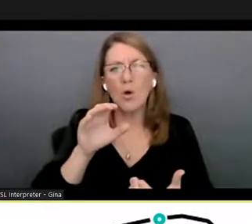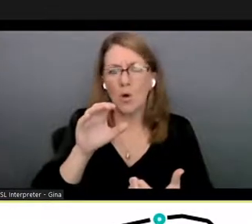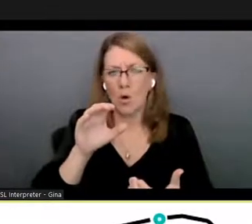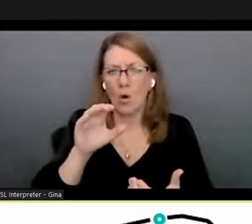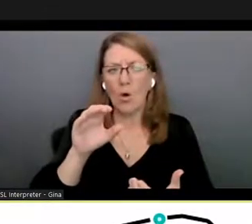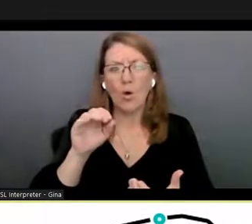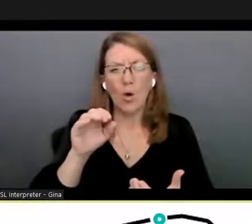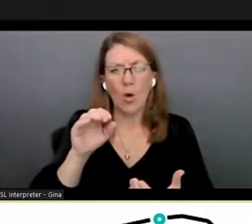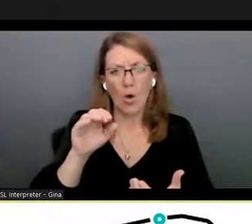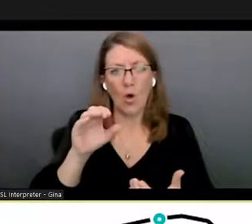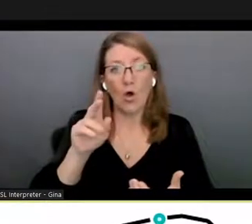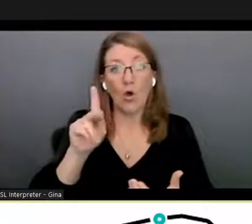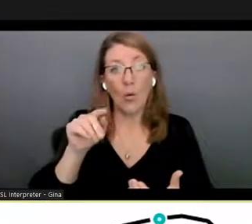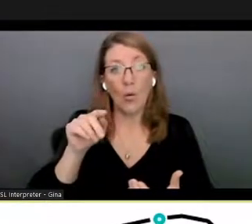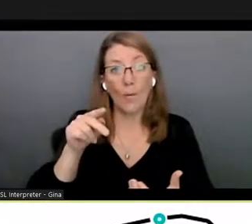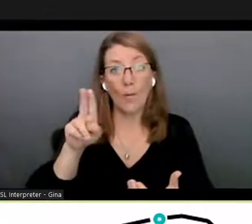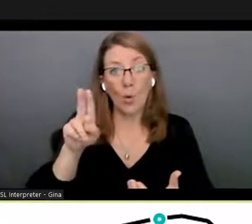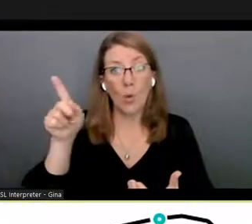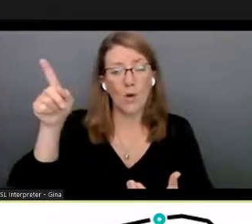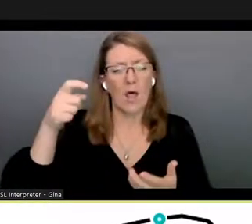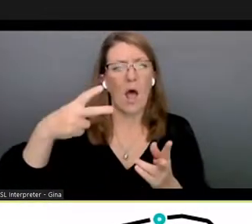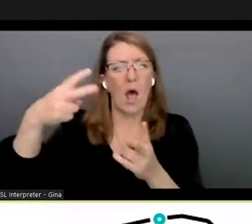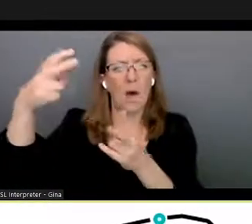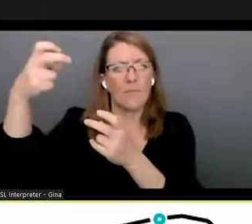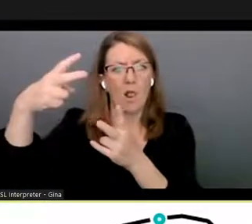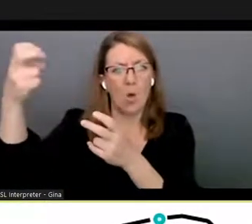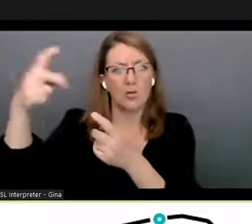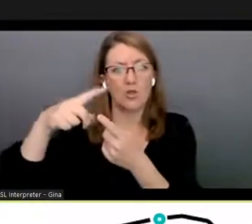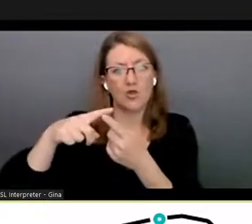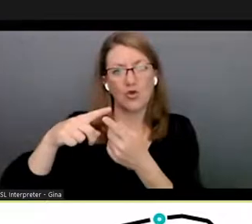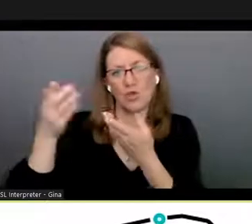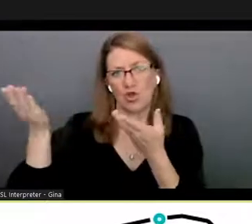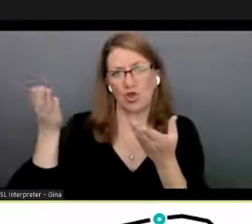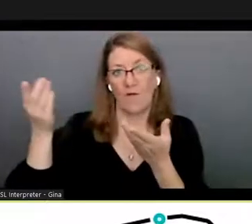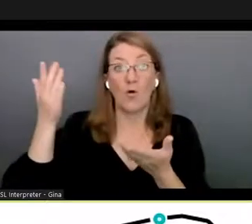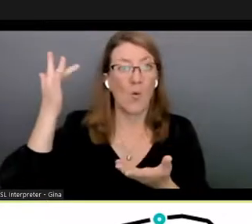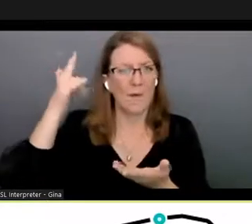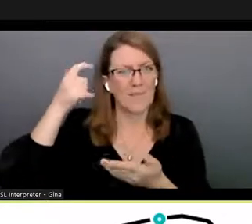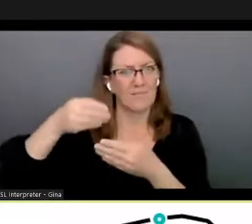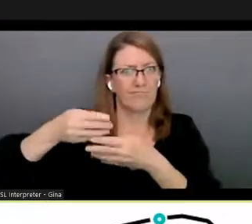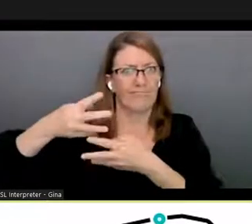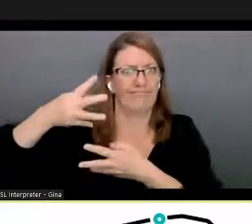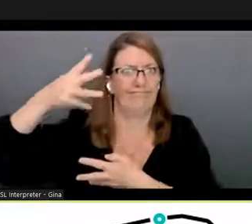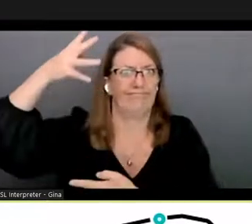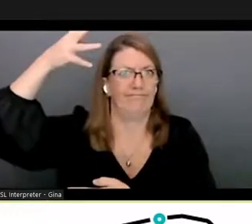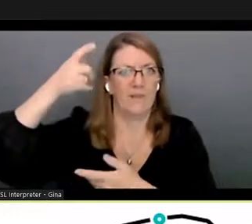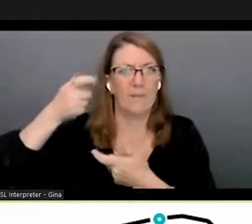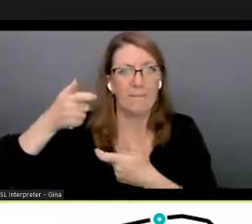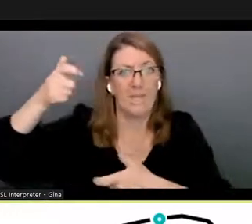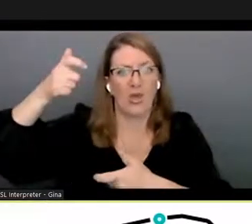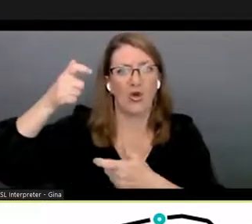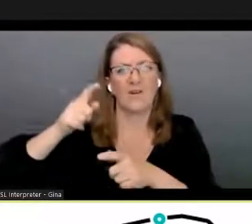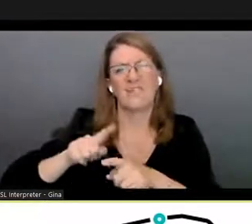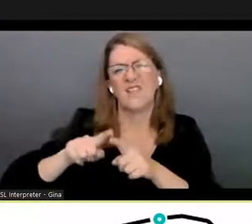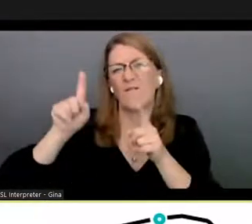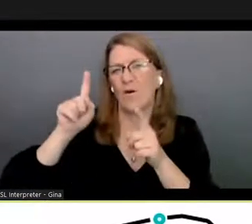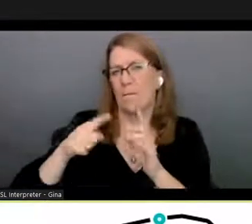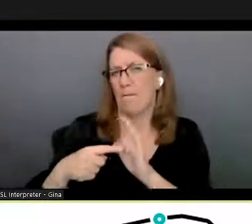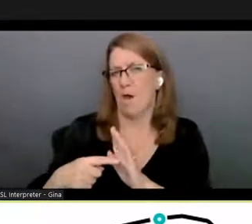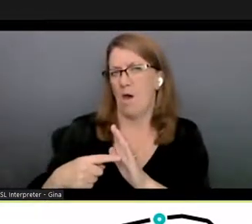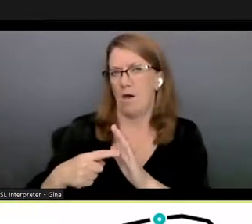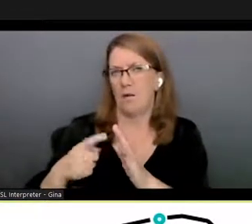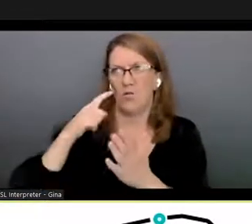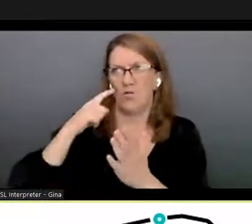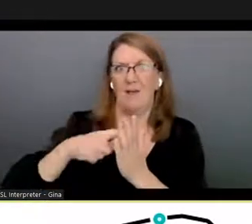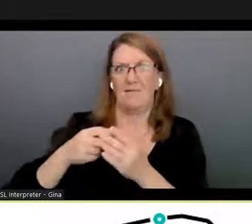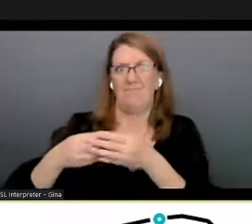would want to do that is that uh you can have a much bigger different model uh i think they recognize quite a bit more words